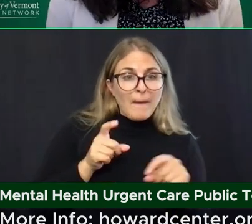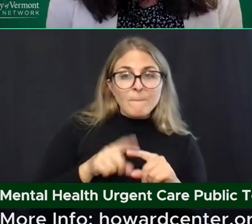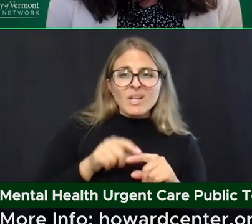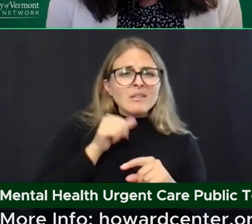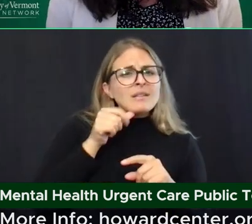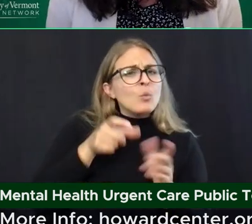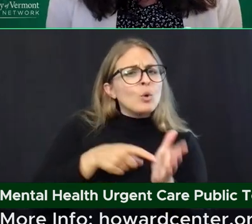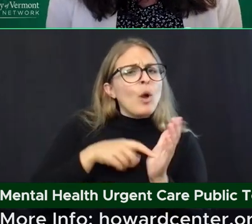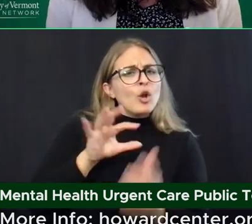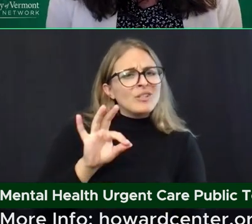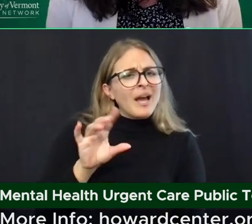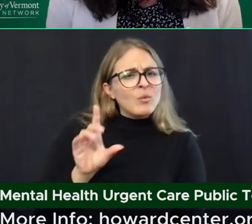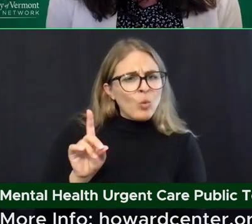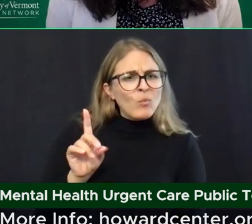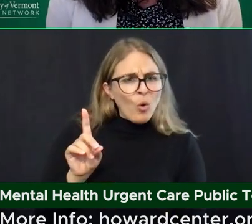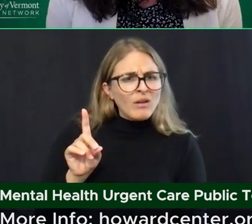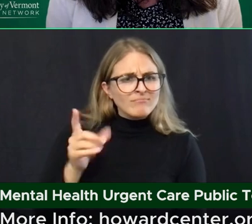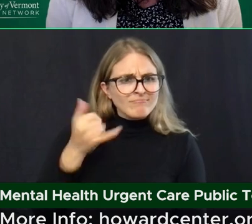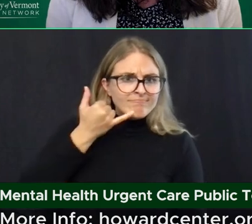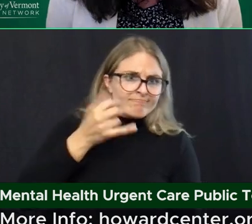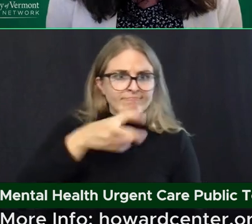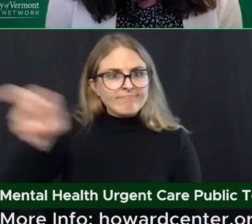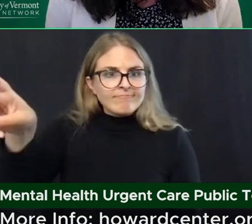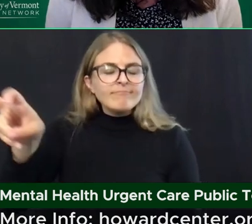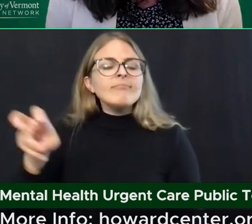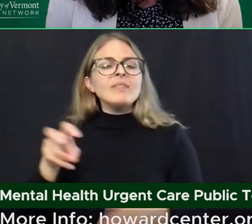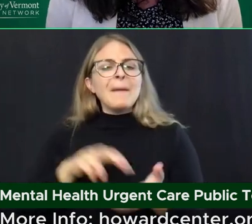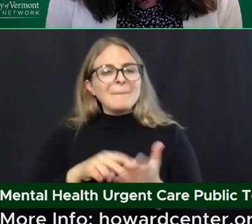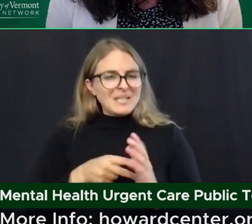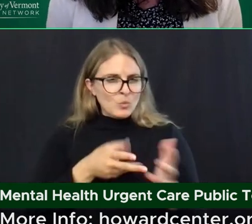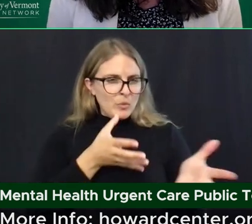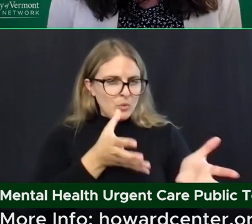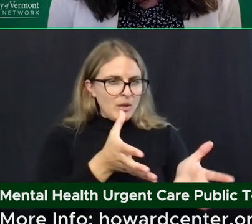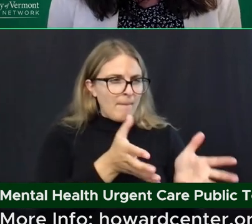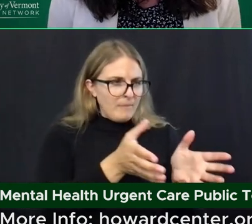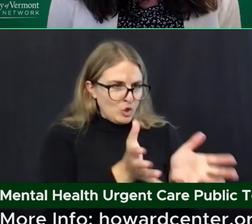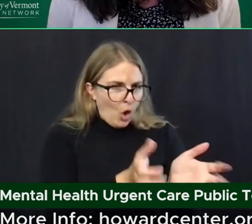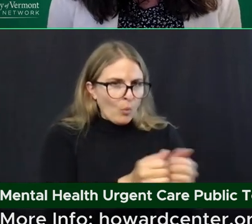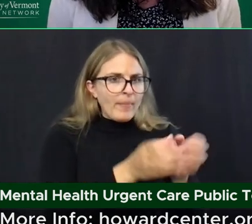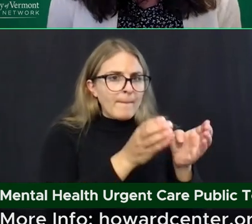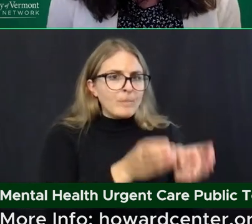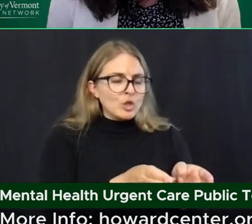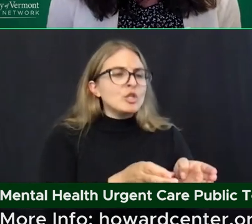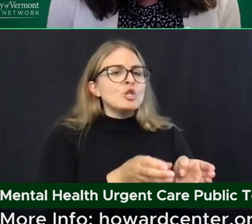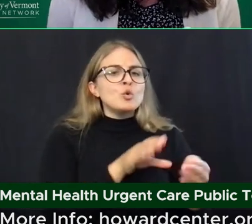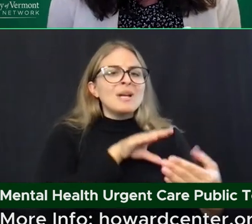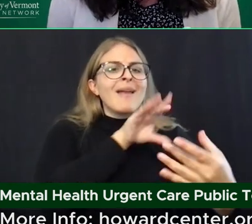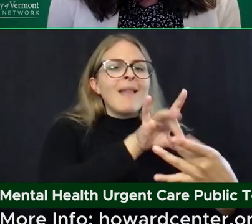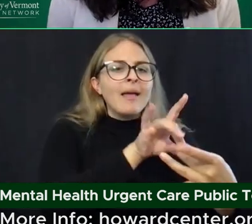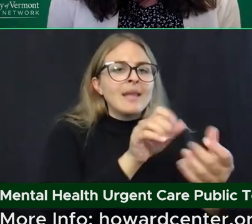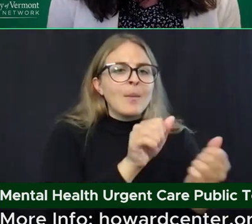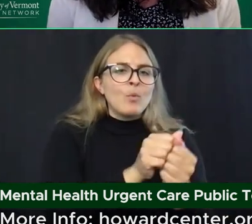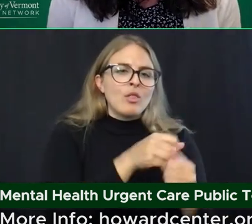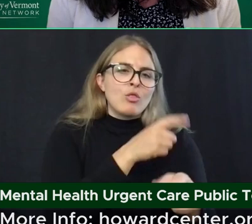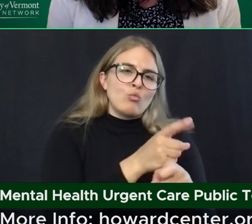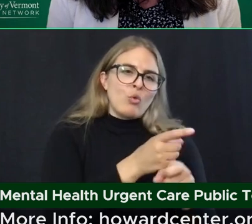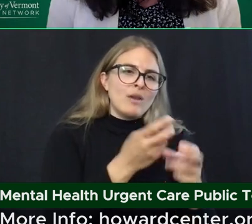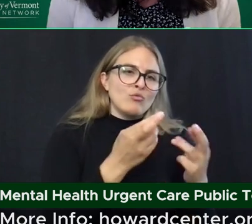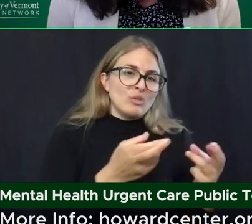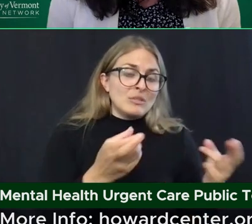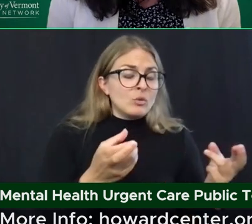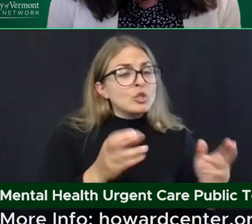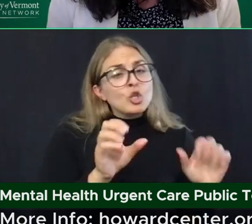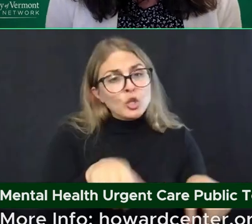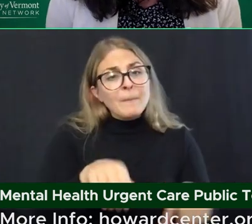we would work with the individual to get them to the right resource. And the right resource may be the emergency department, it may